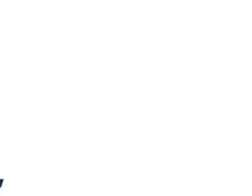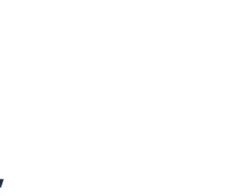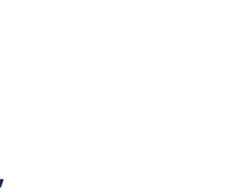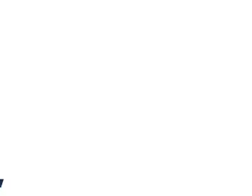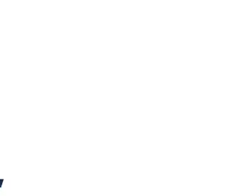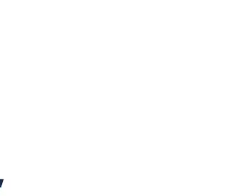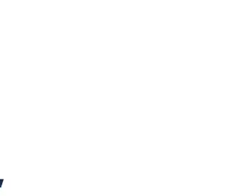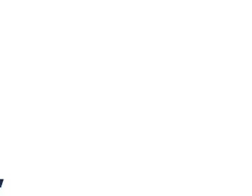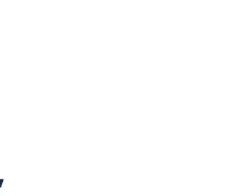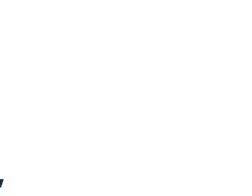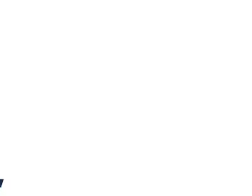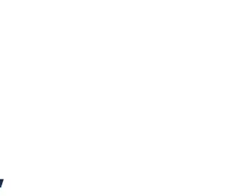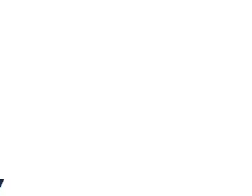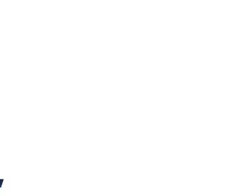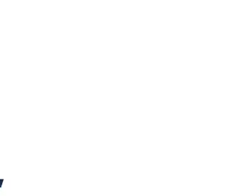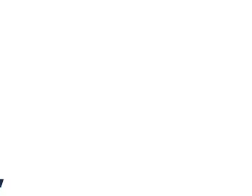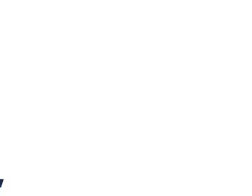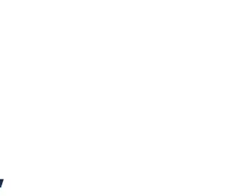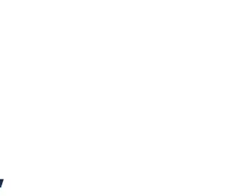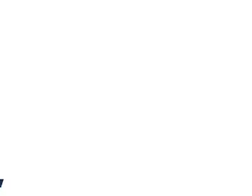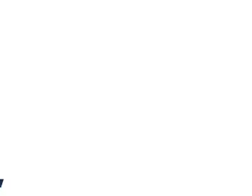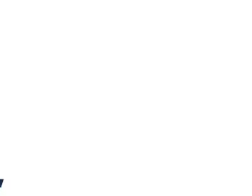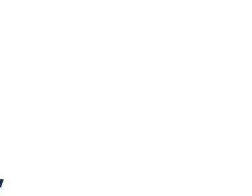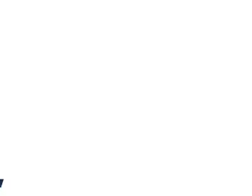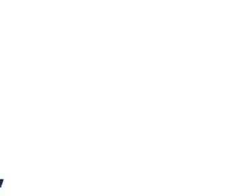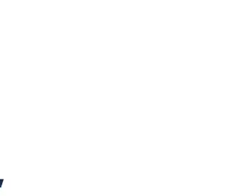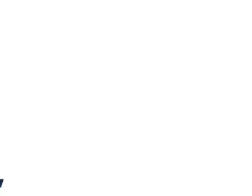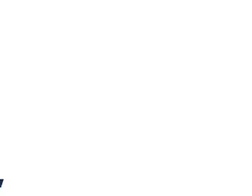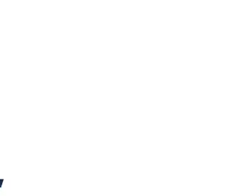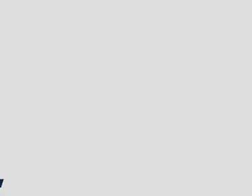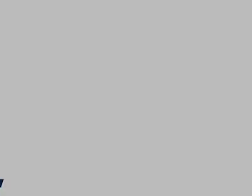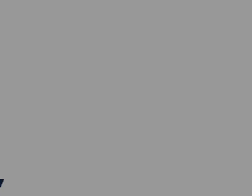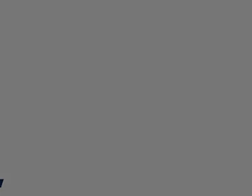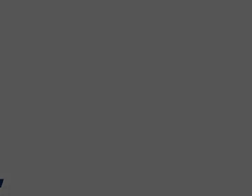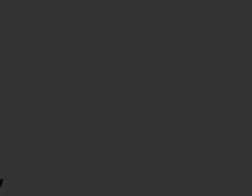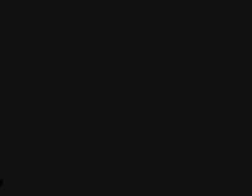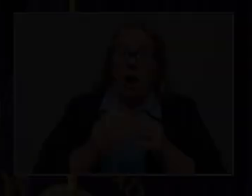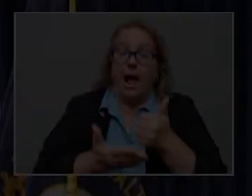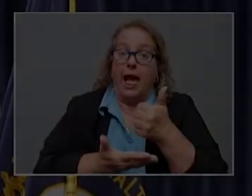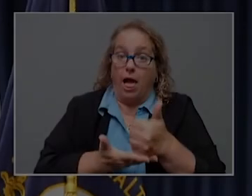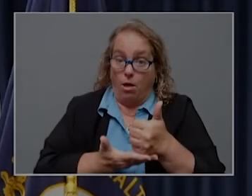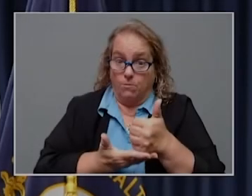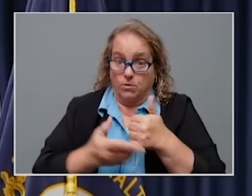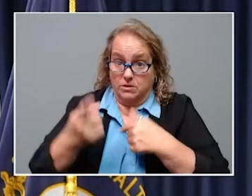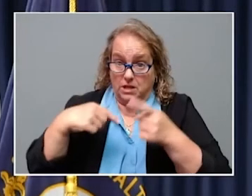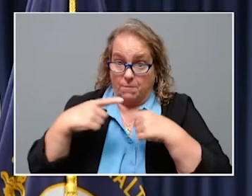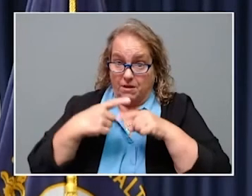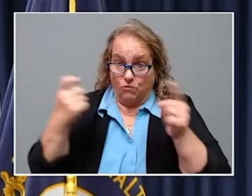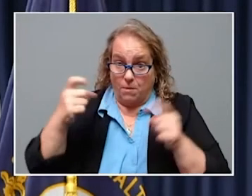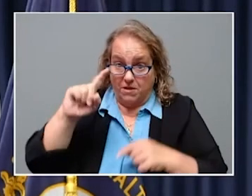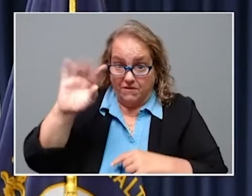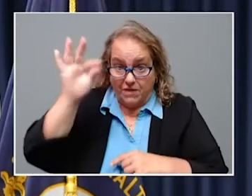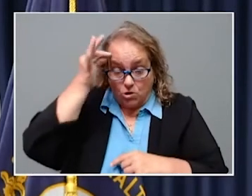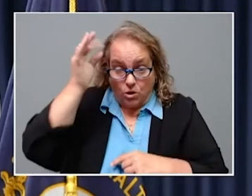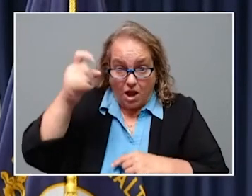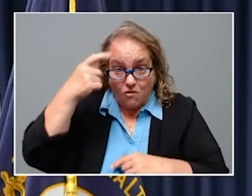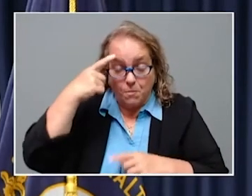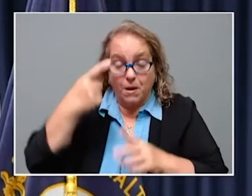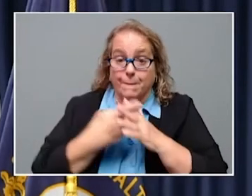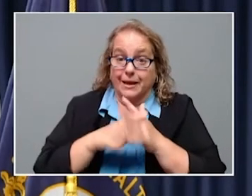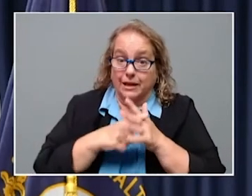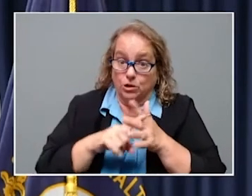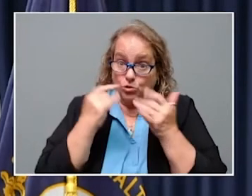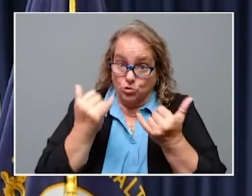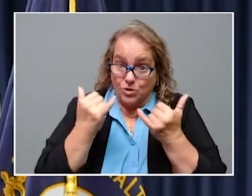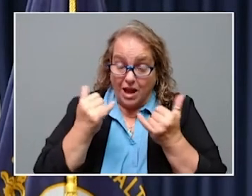The Heart and Vascular Institute at Pikeville Medical Center. Beginning today, the federal government will be